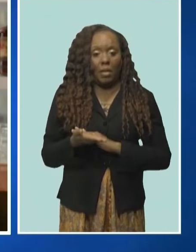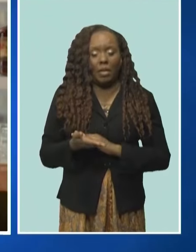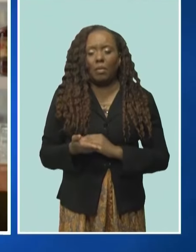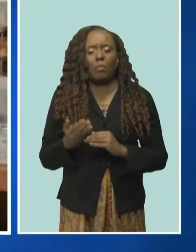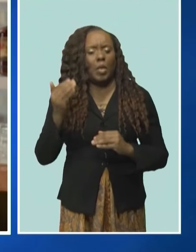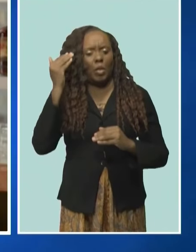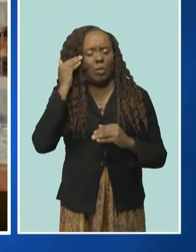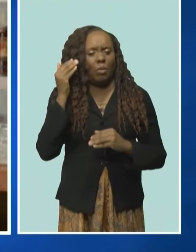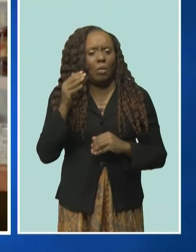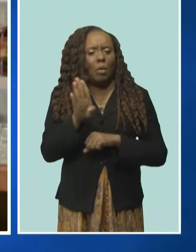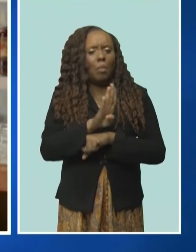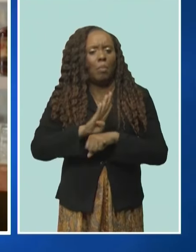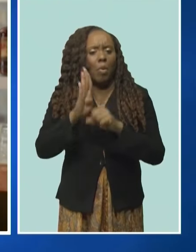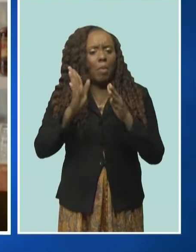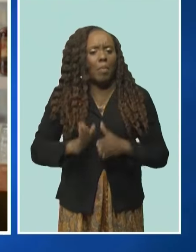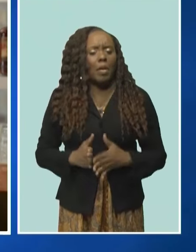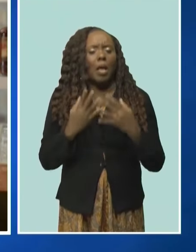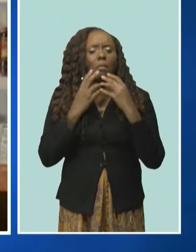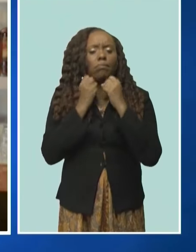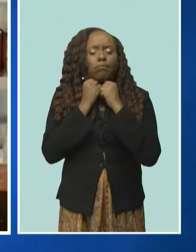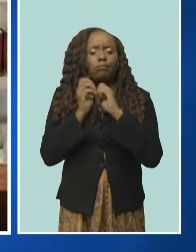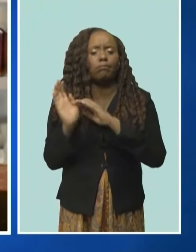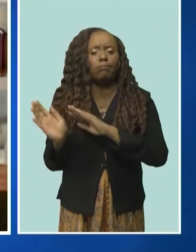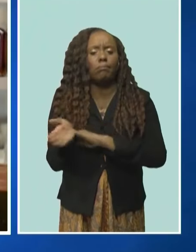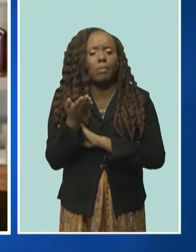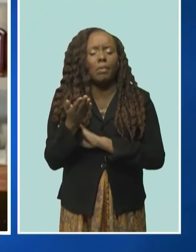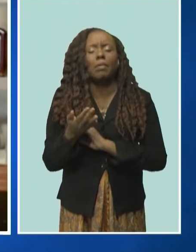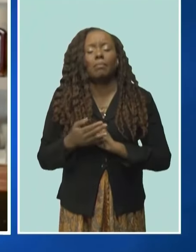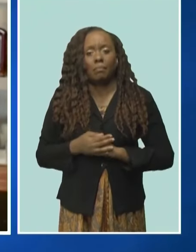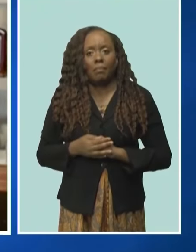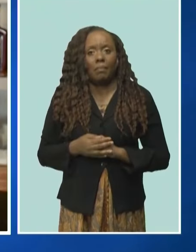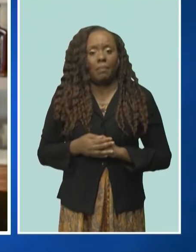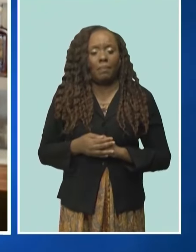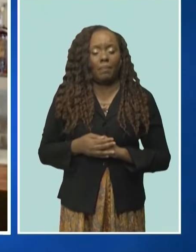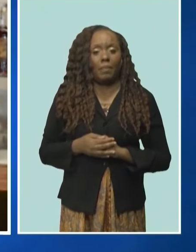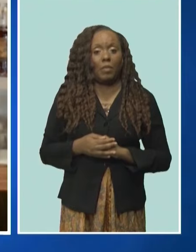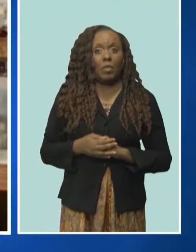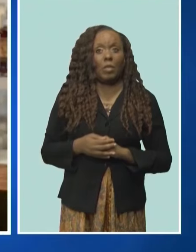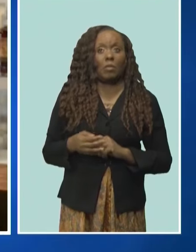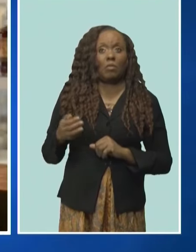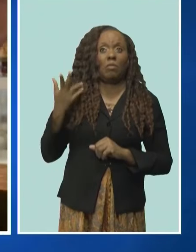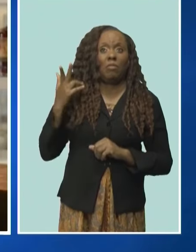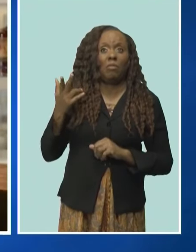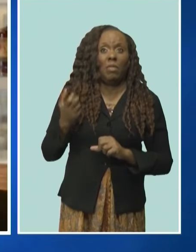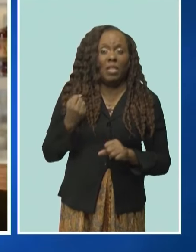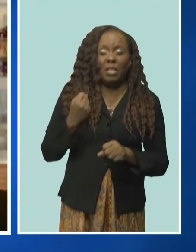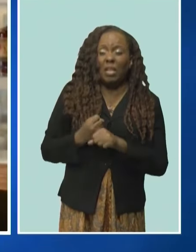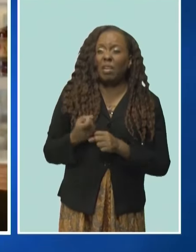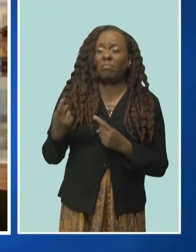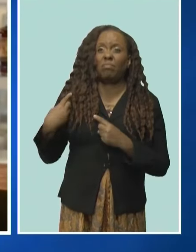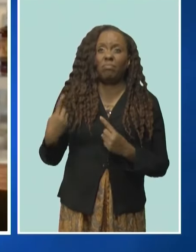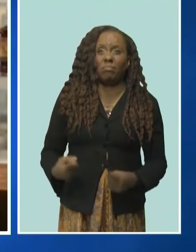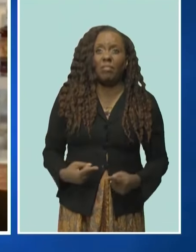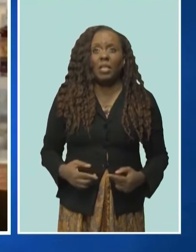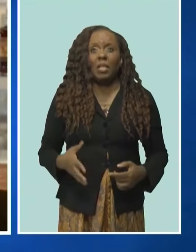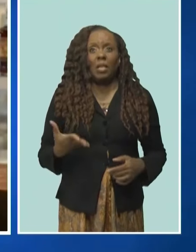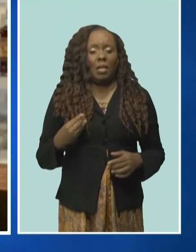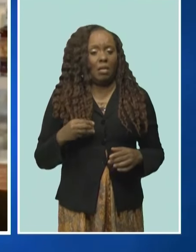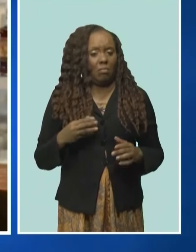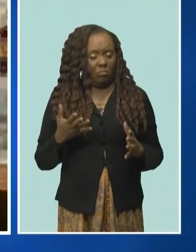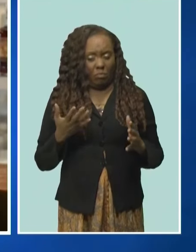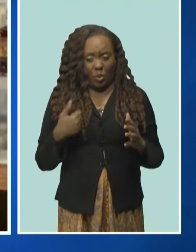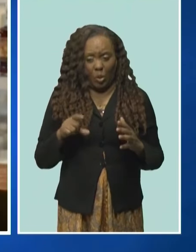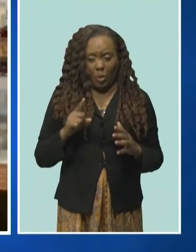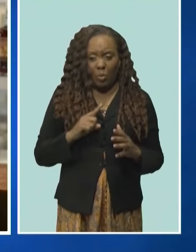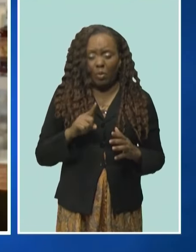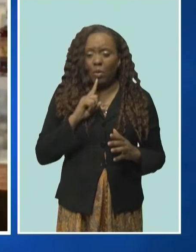wanted to be involved closely with cricket. And for the past three years, for the last three session matches, we've been highly involved. But